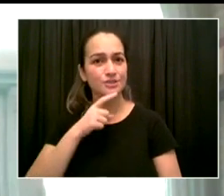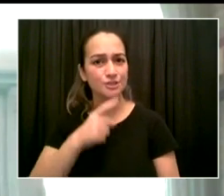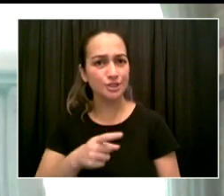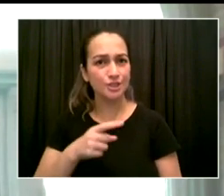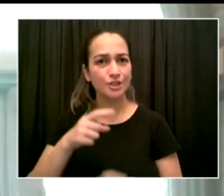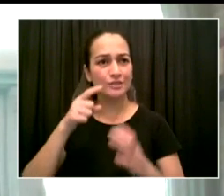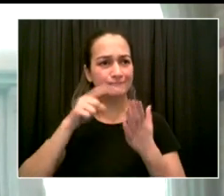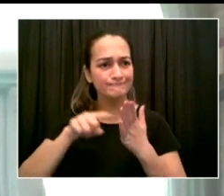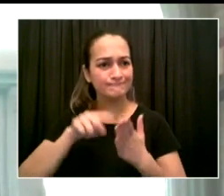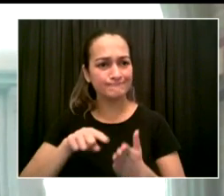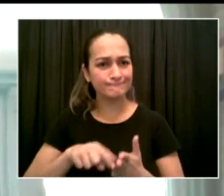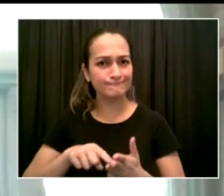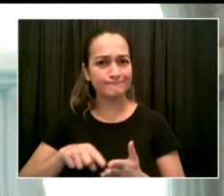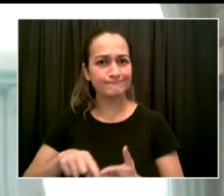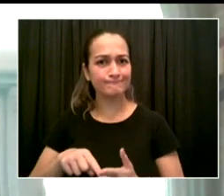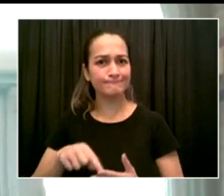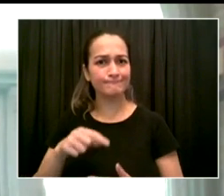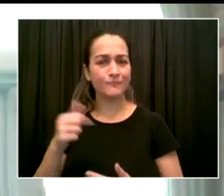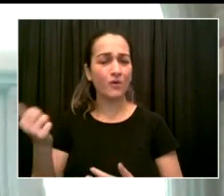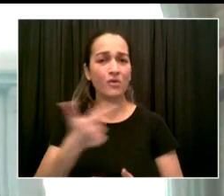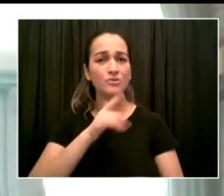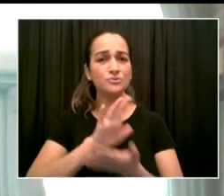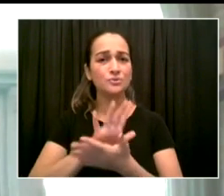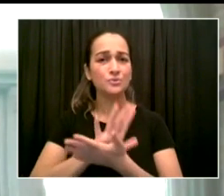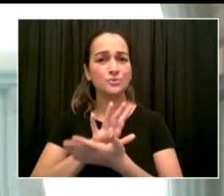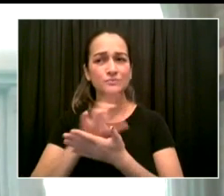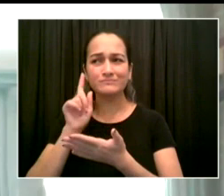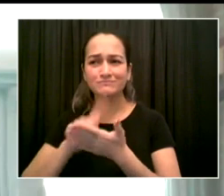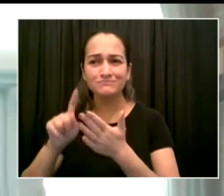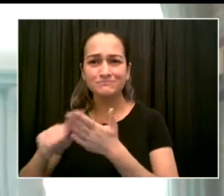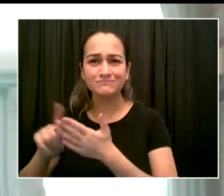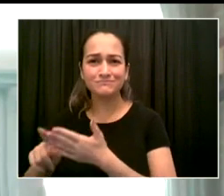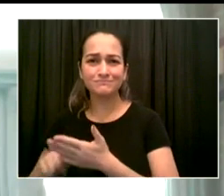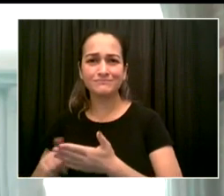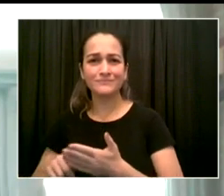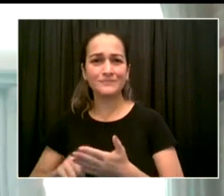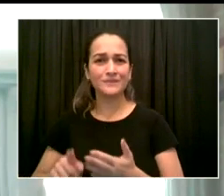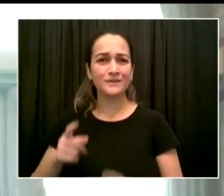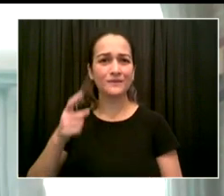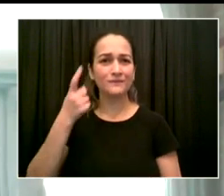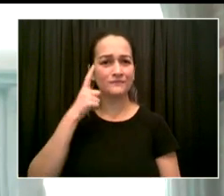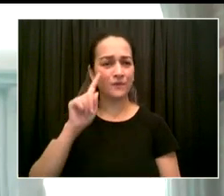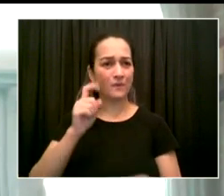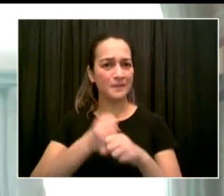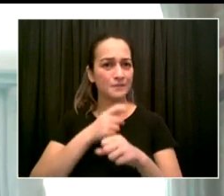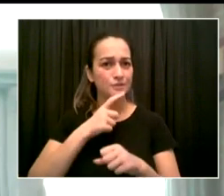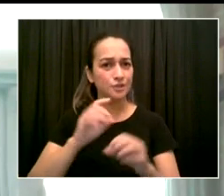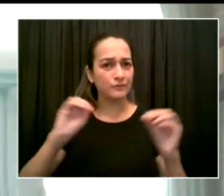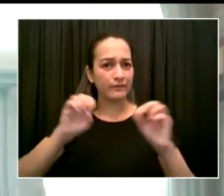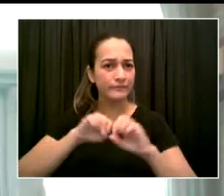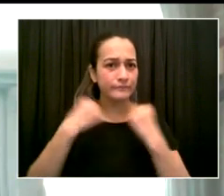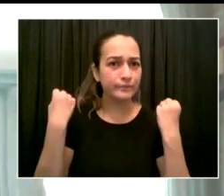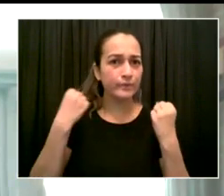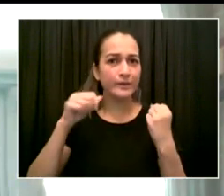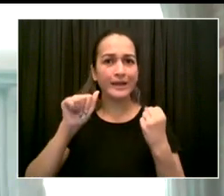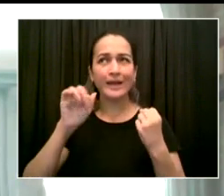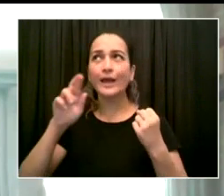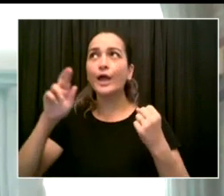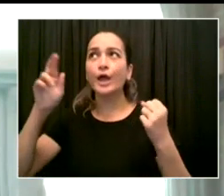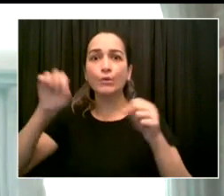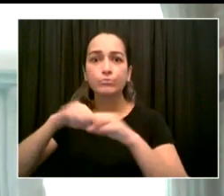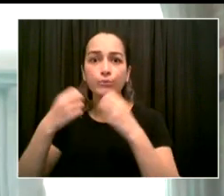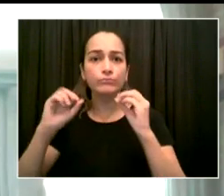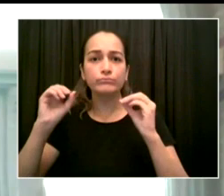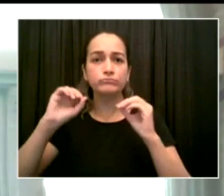facilities team made those repairs and continues to maintain that high level of ventilation. This year, every